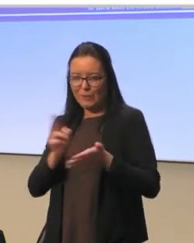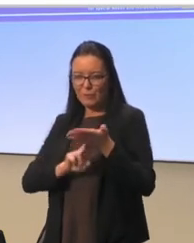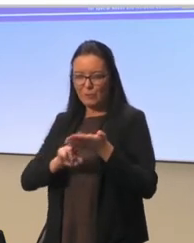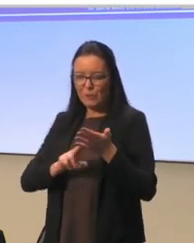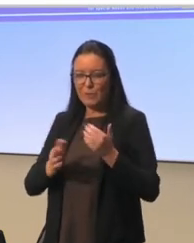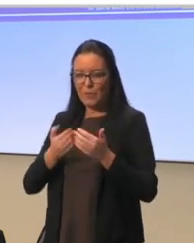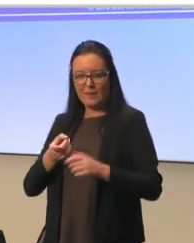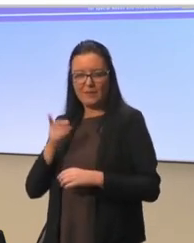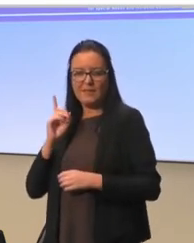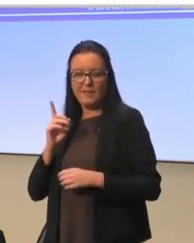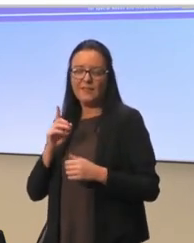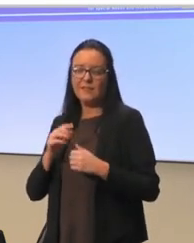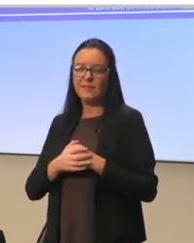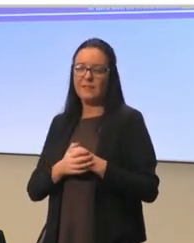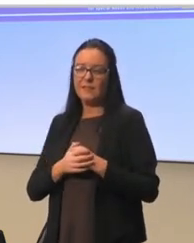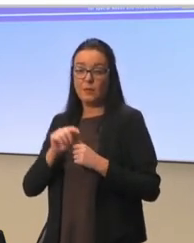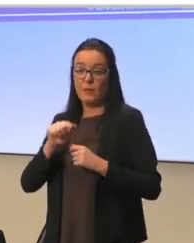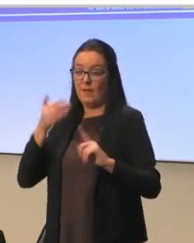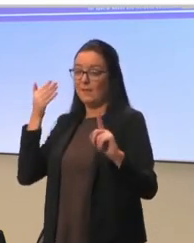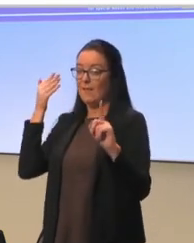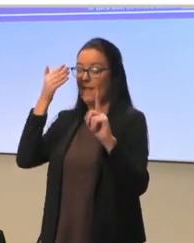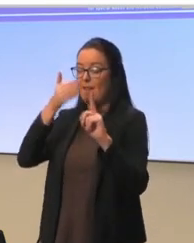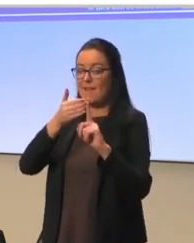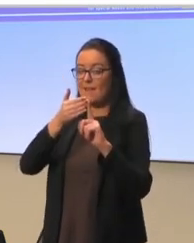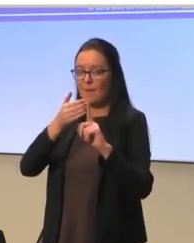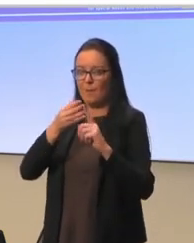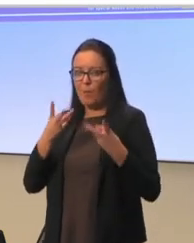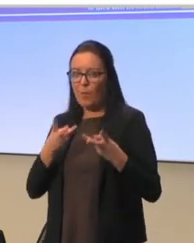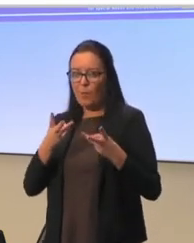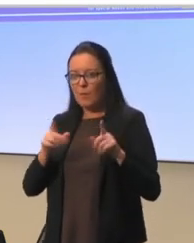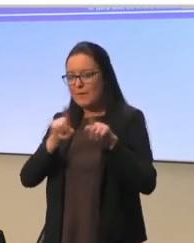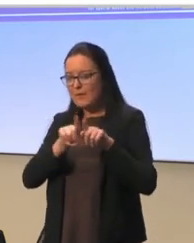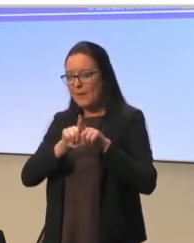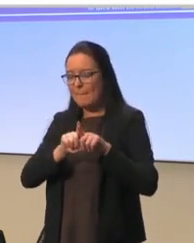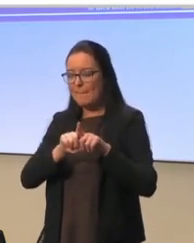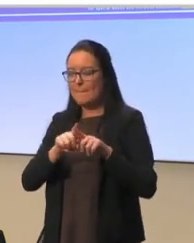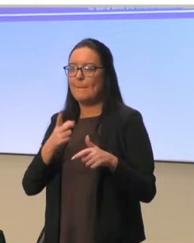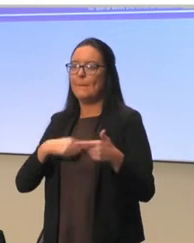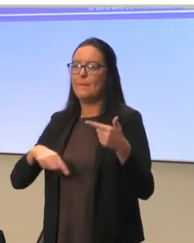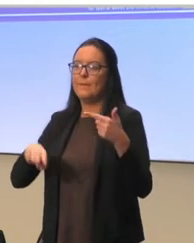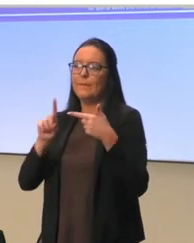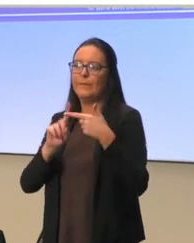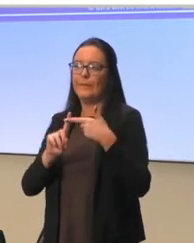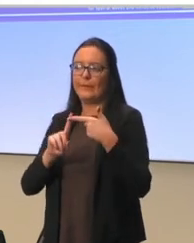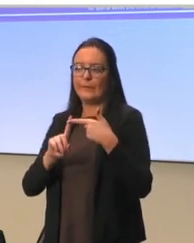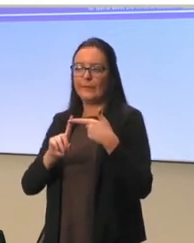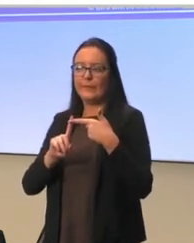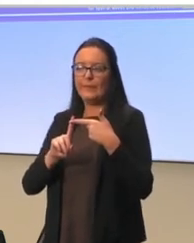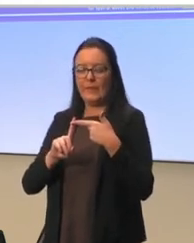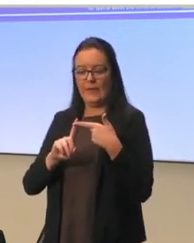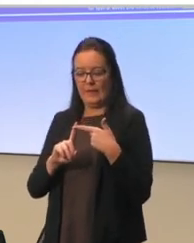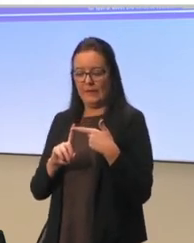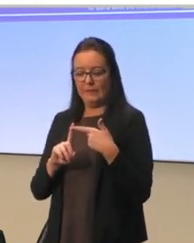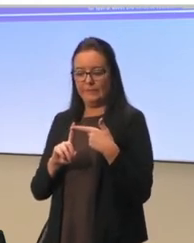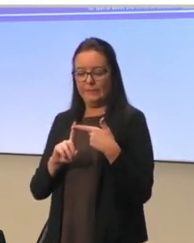So, yeah, this was the goal for the same level stakeholder discussions. And the second step, then, was the plan to